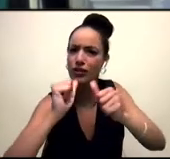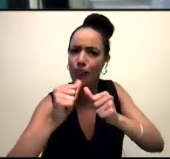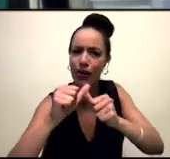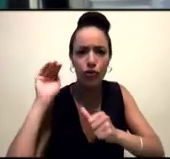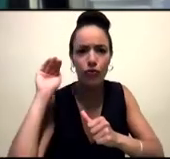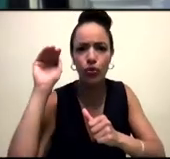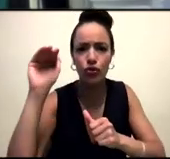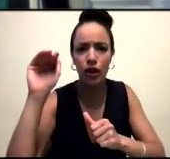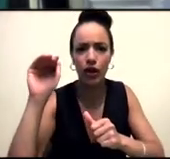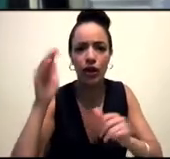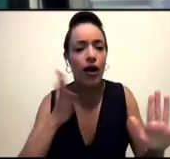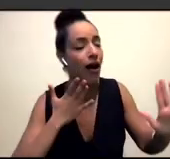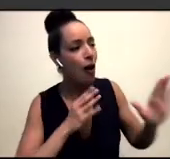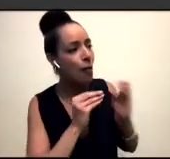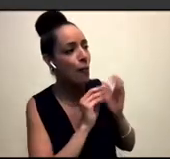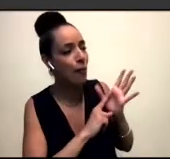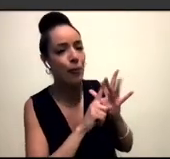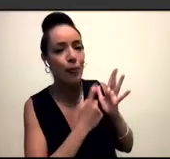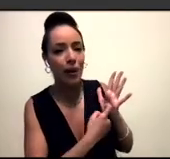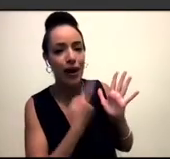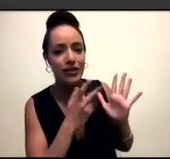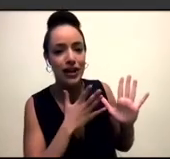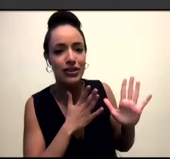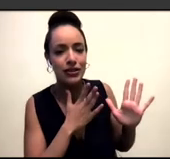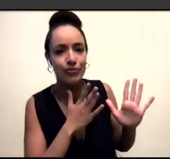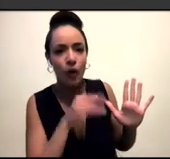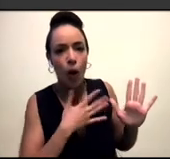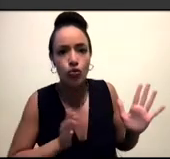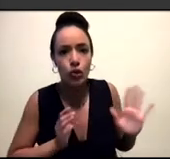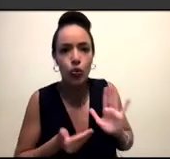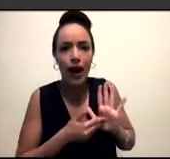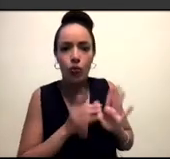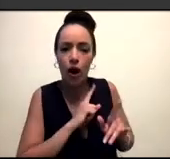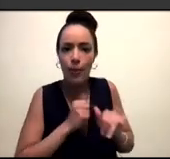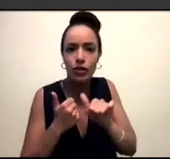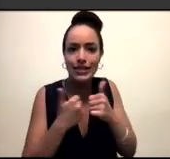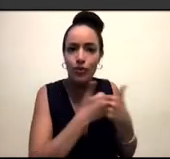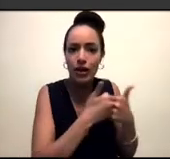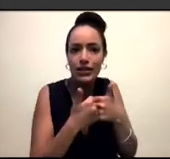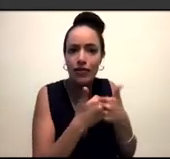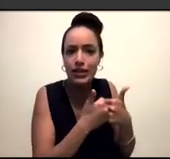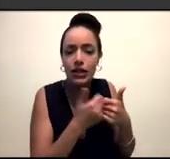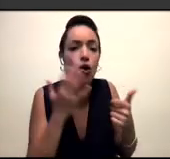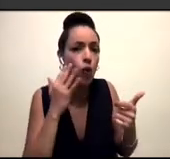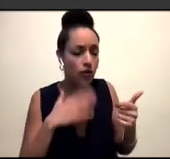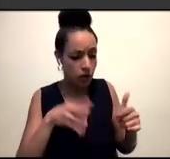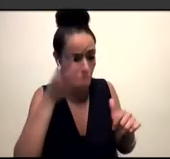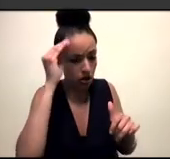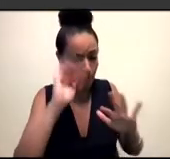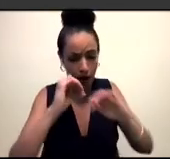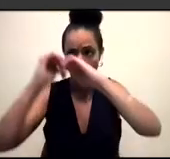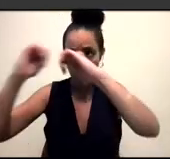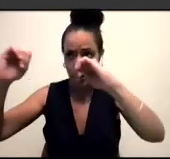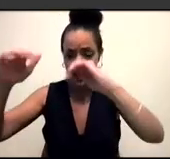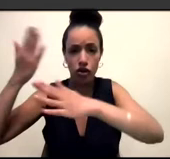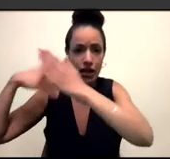I wanted to just chime in briefly, because it's such like a solidarity and interconnecting point. When I learned about partition in the history of South Asia class I